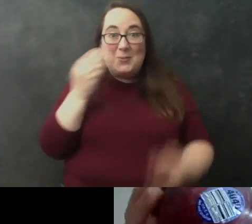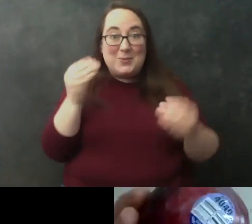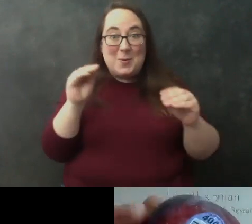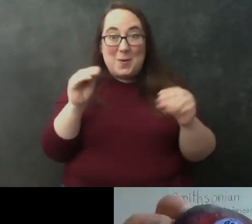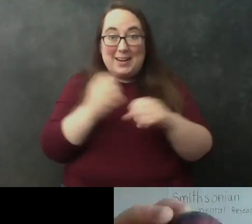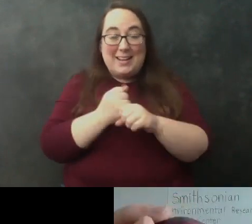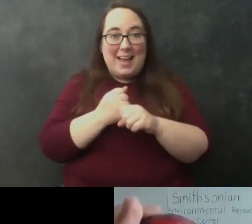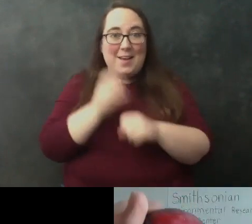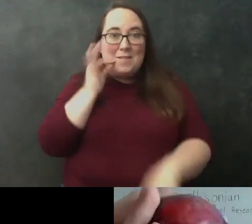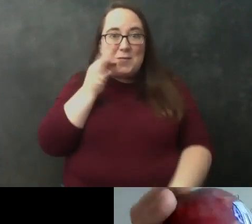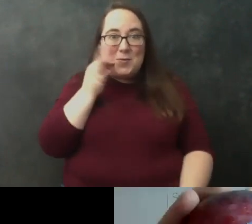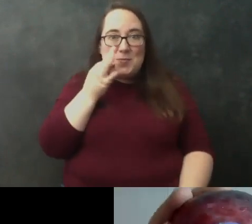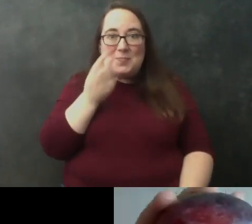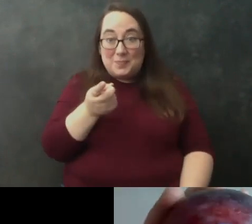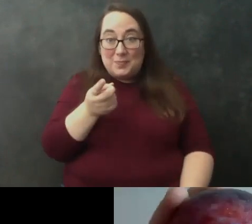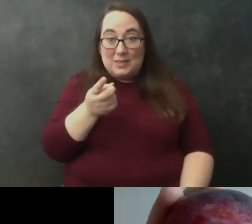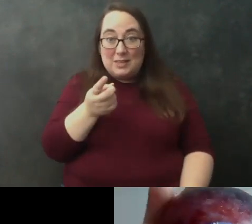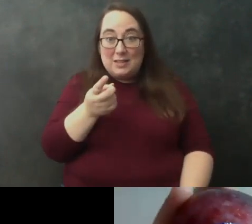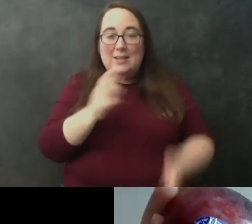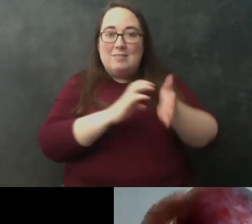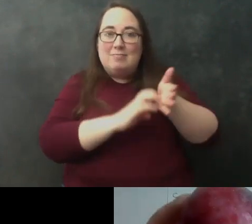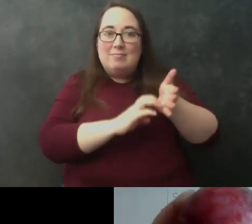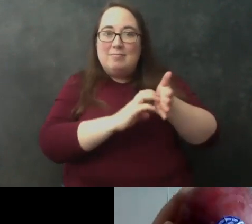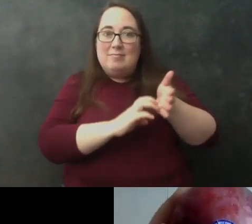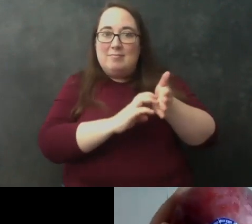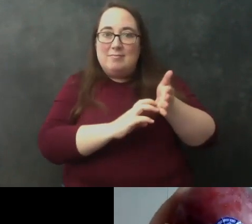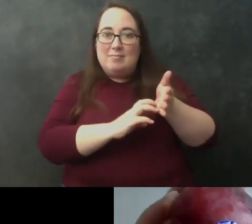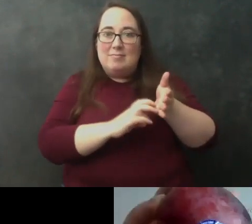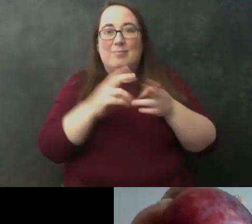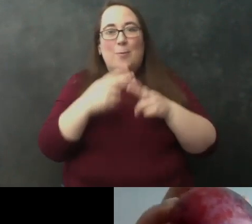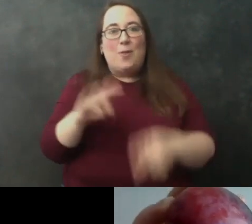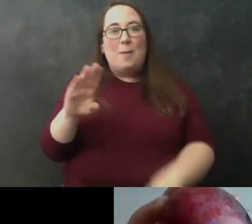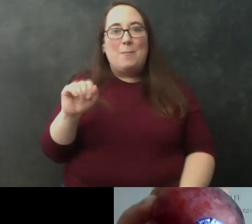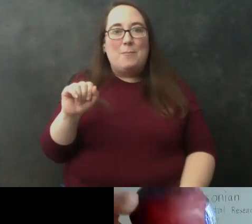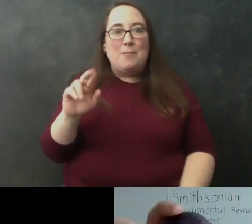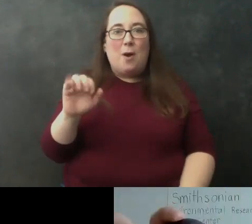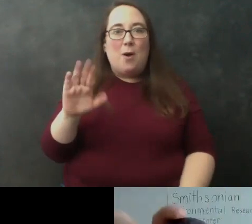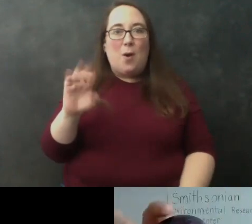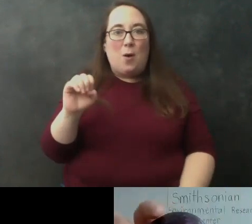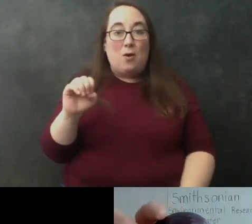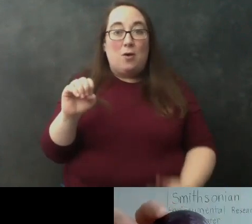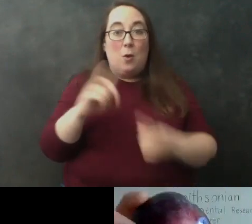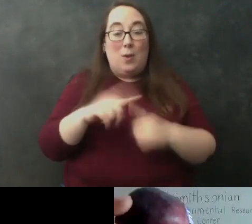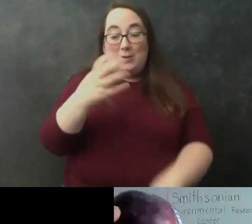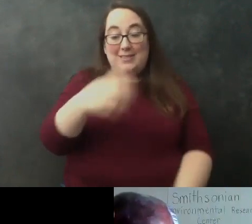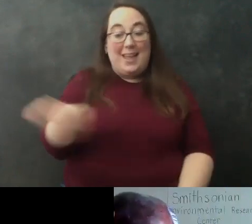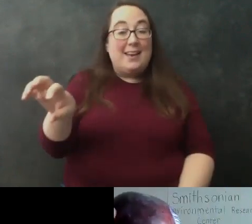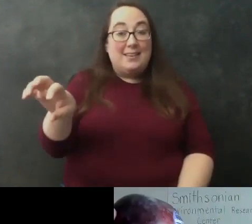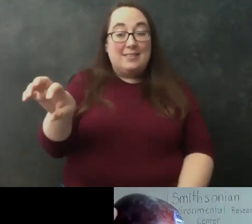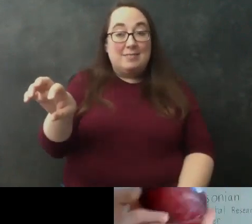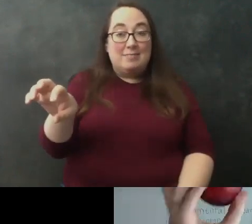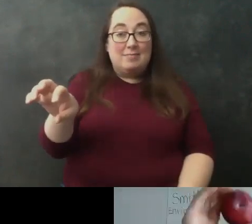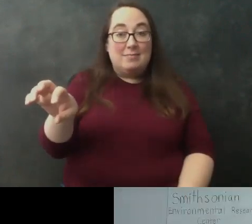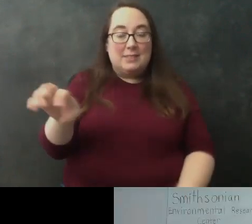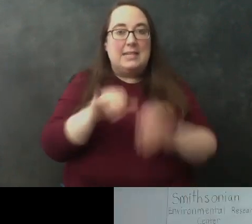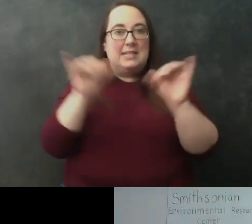or any other item and you have all the little bars this is a barcode so when you take it to the register and you scan it the system